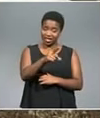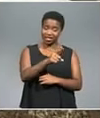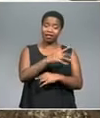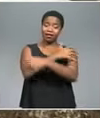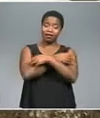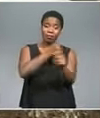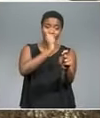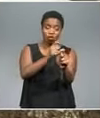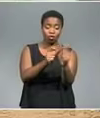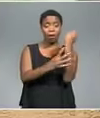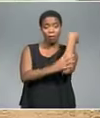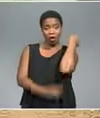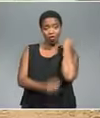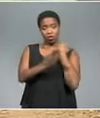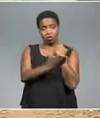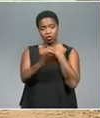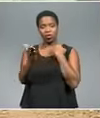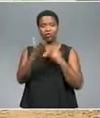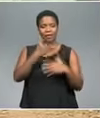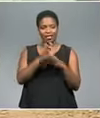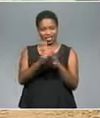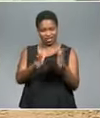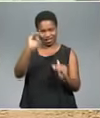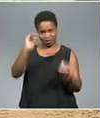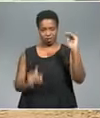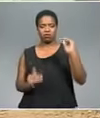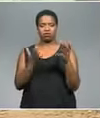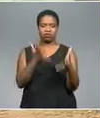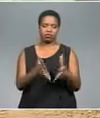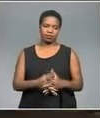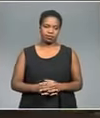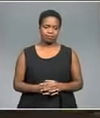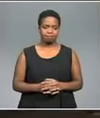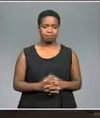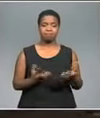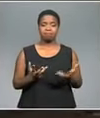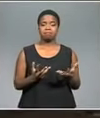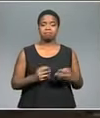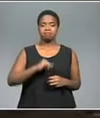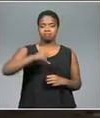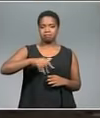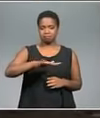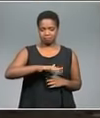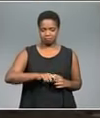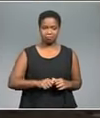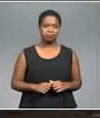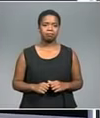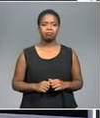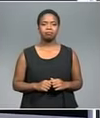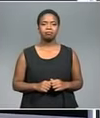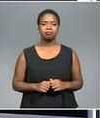triple challenge of poverty, unemployment and inequality. Samkele Masego, Johannesburg.